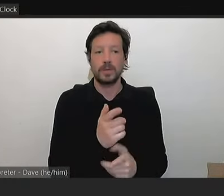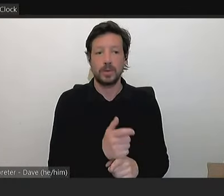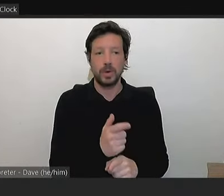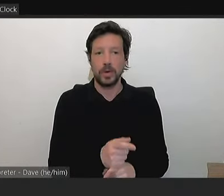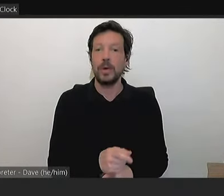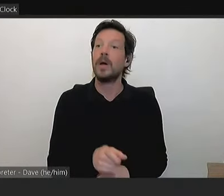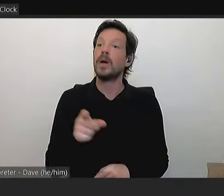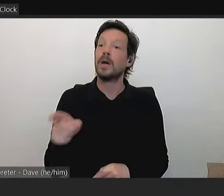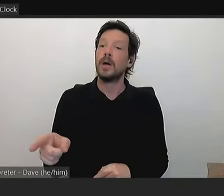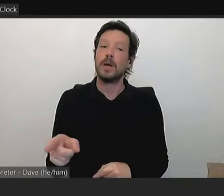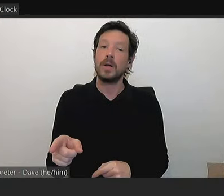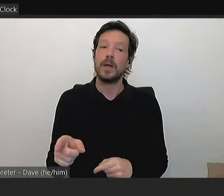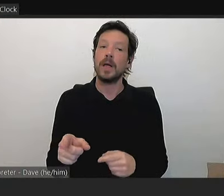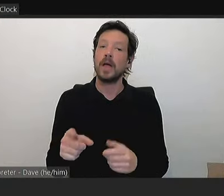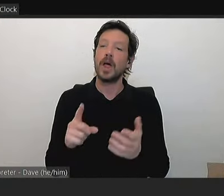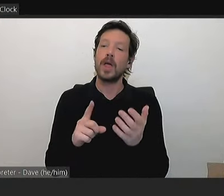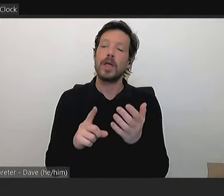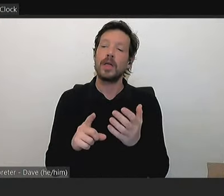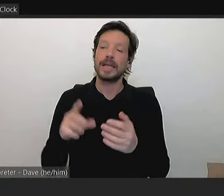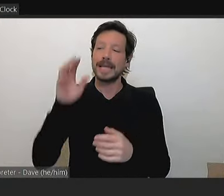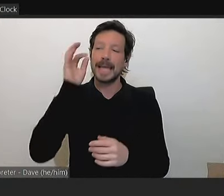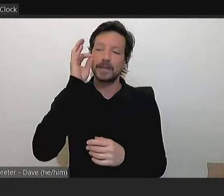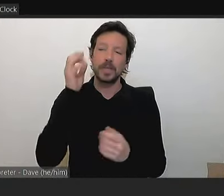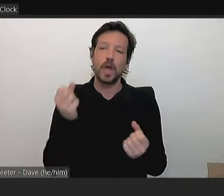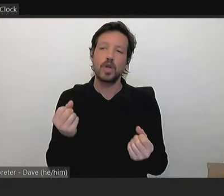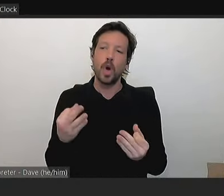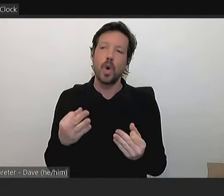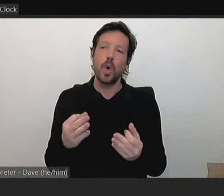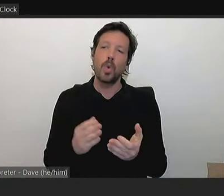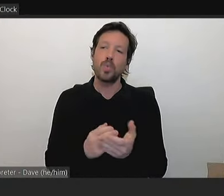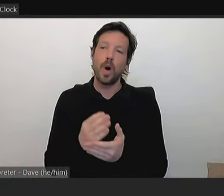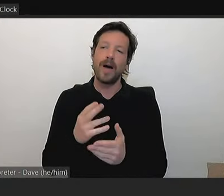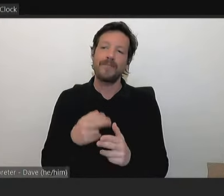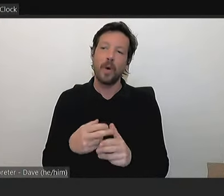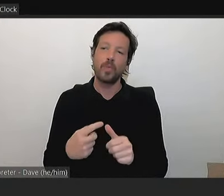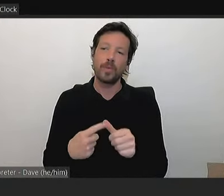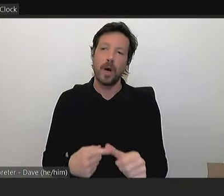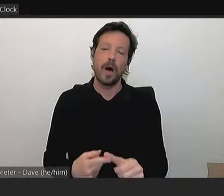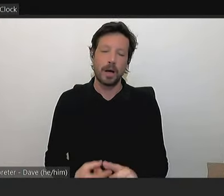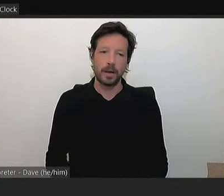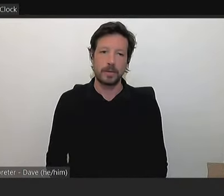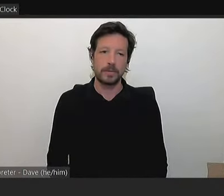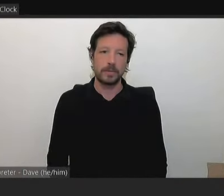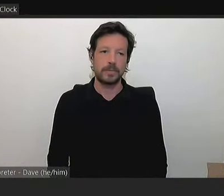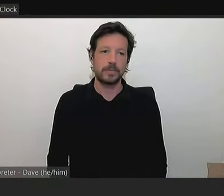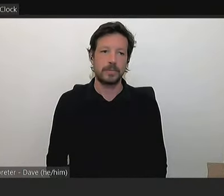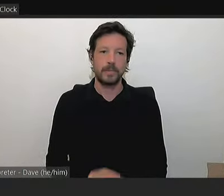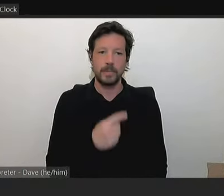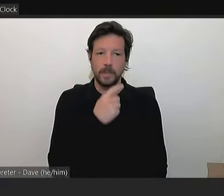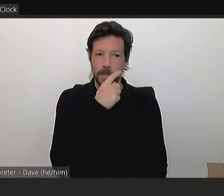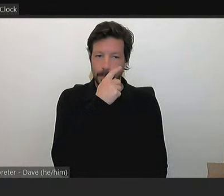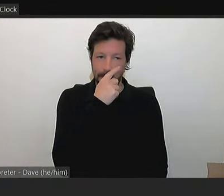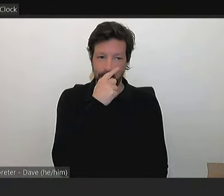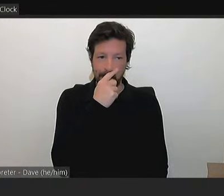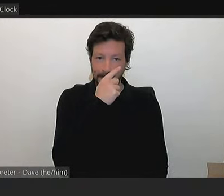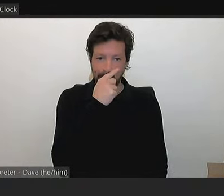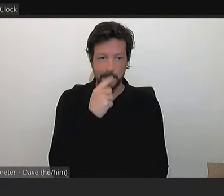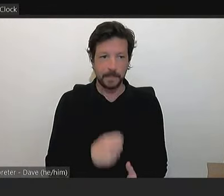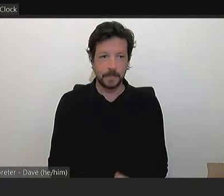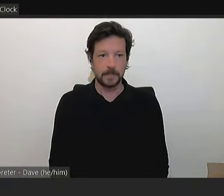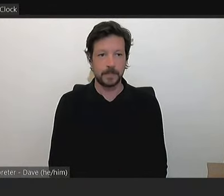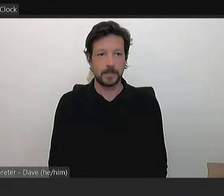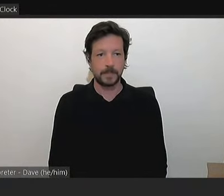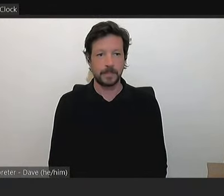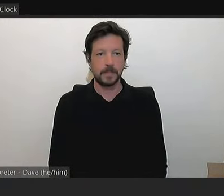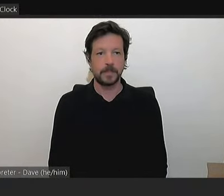have a right of reply as it's an amendment. And then we'll put this item to vote. Thank you. Thank you, Mayor